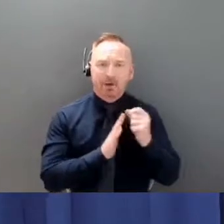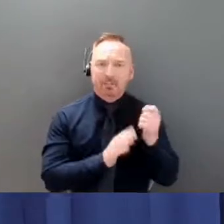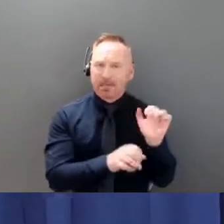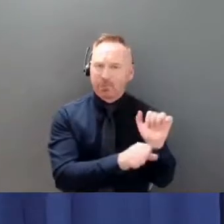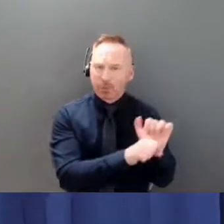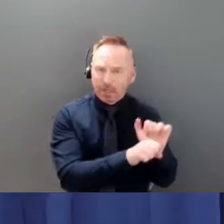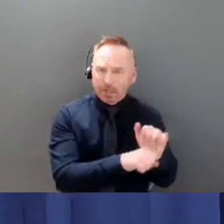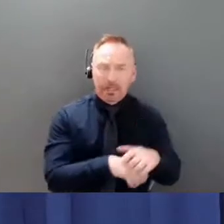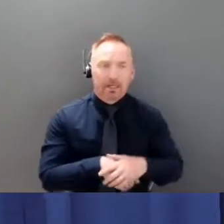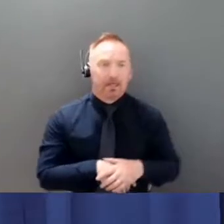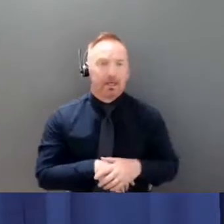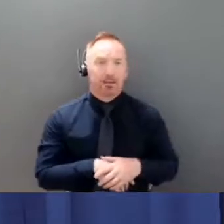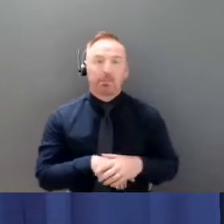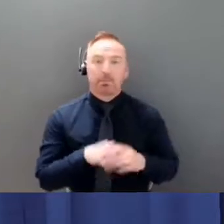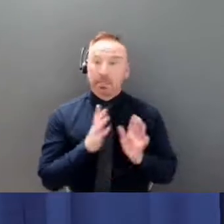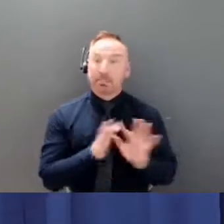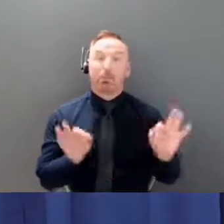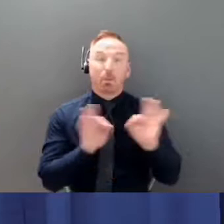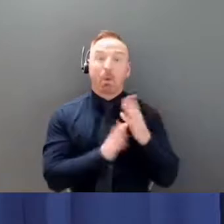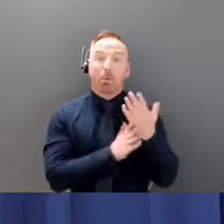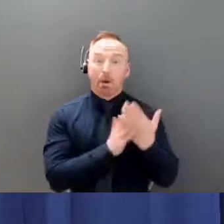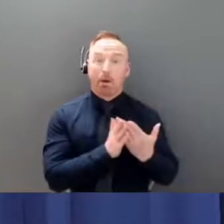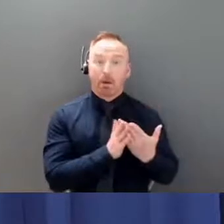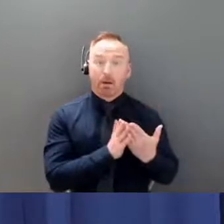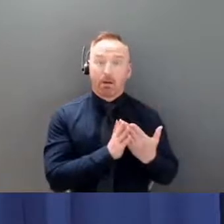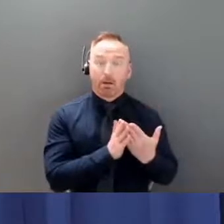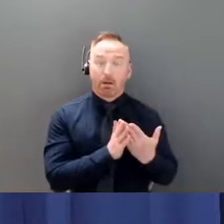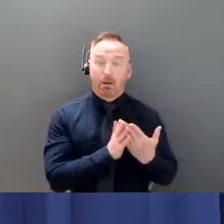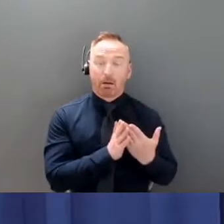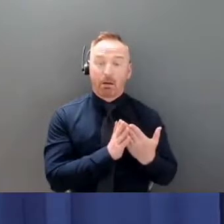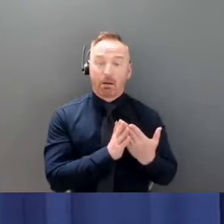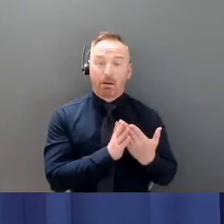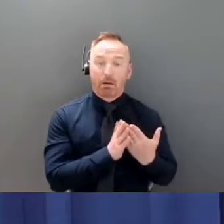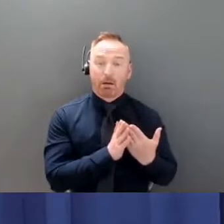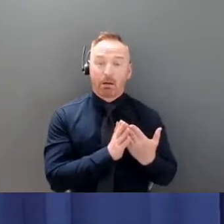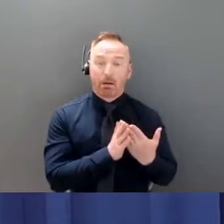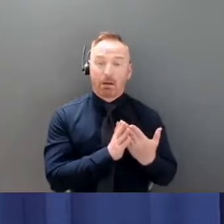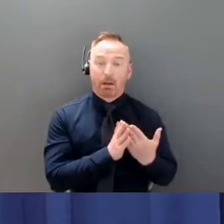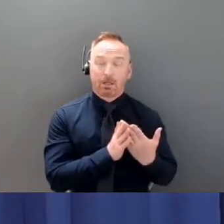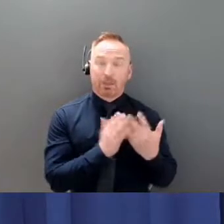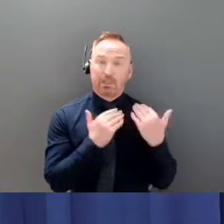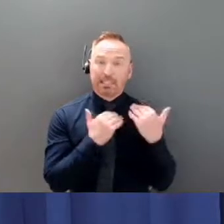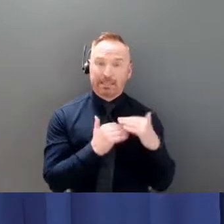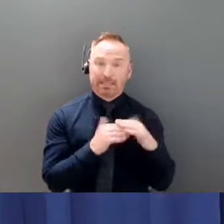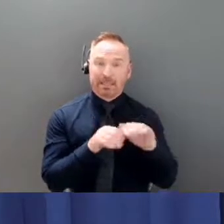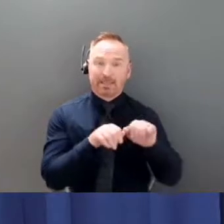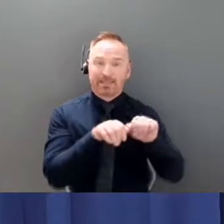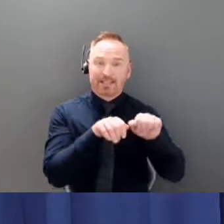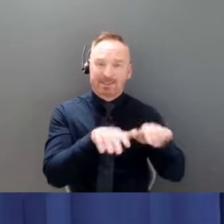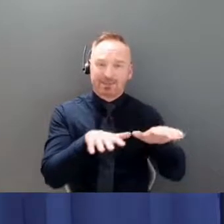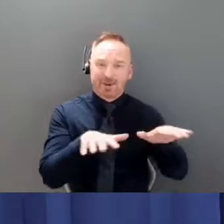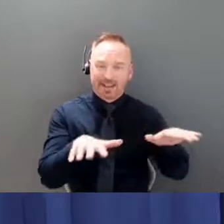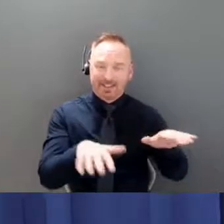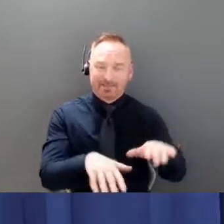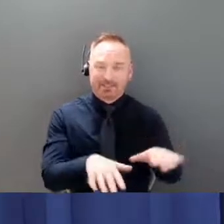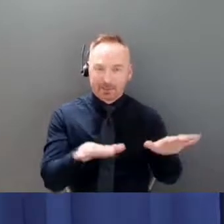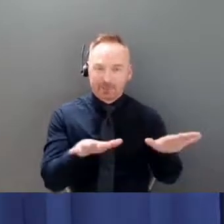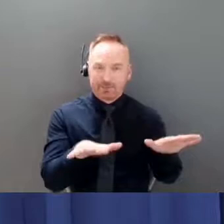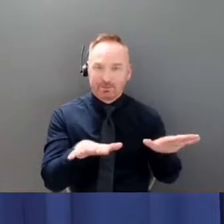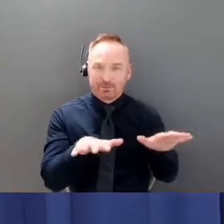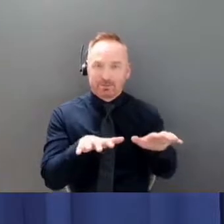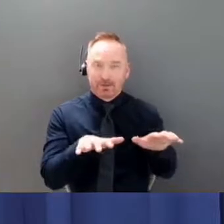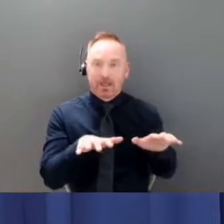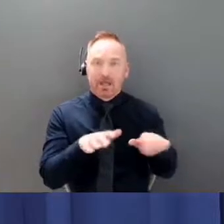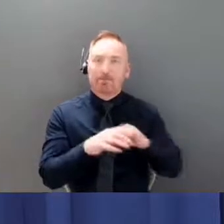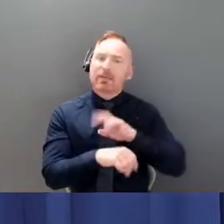vital part of the response to to um to to limiting spread um and of course there are other measures that